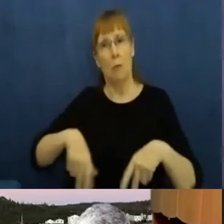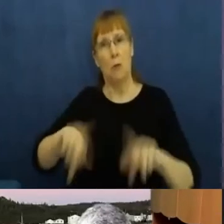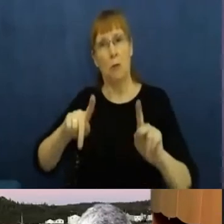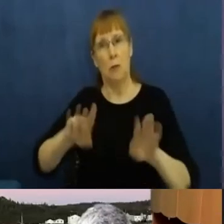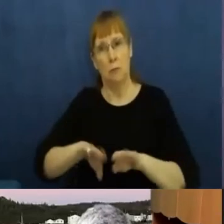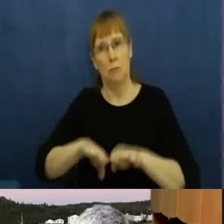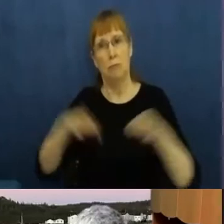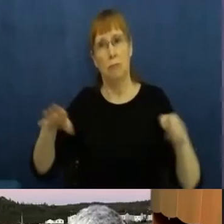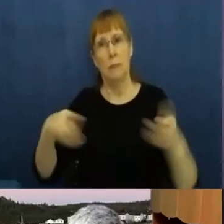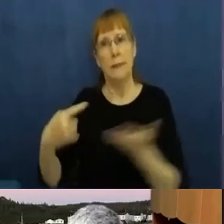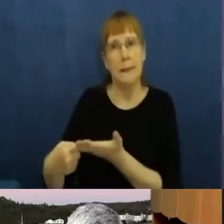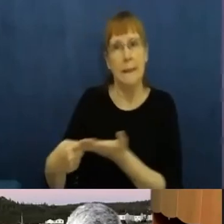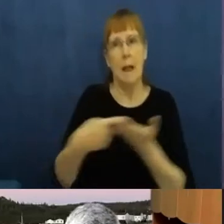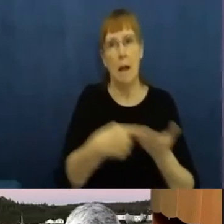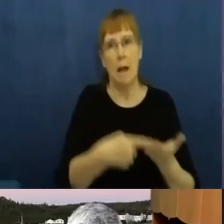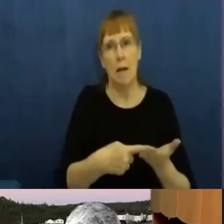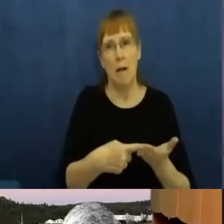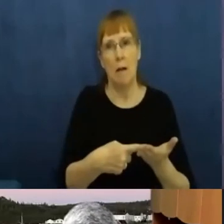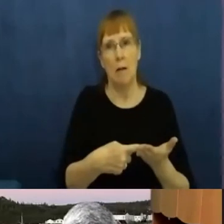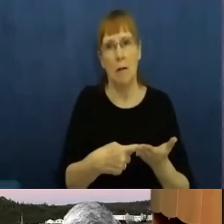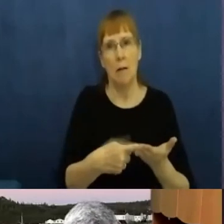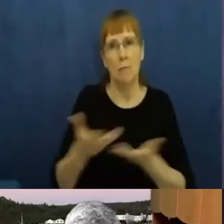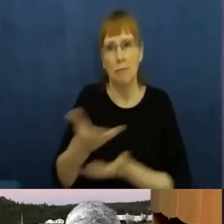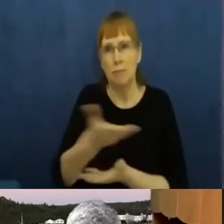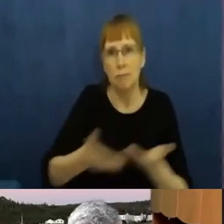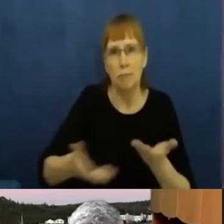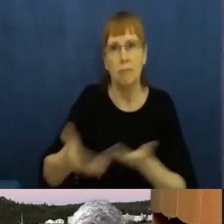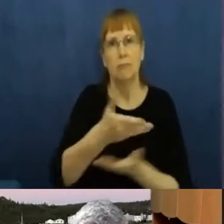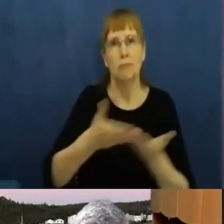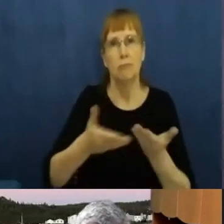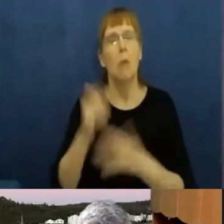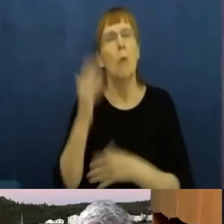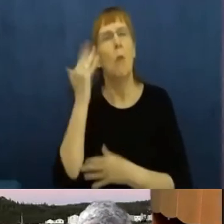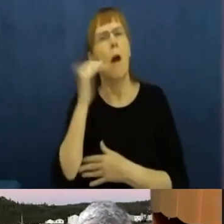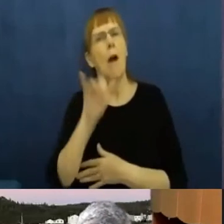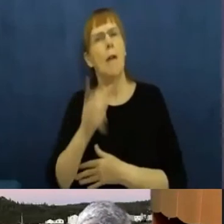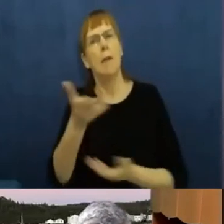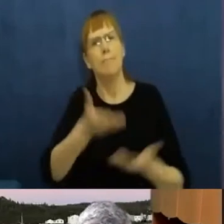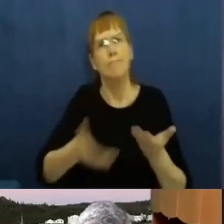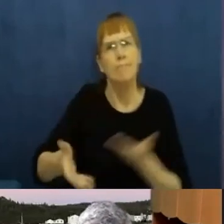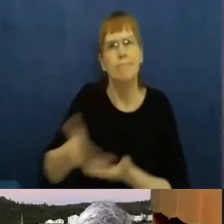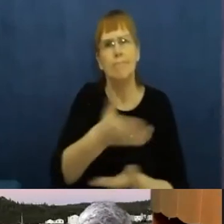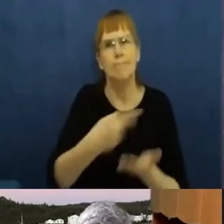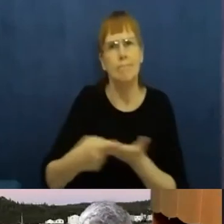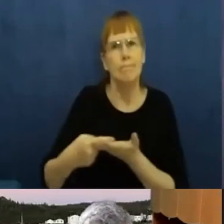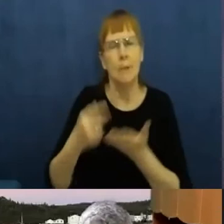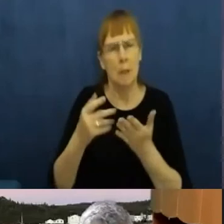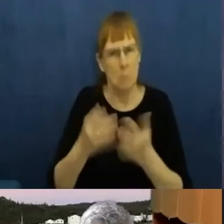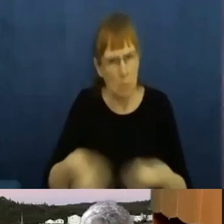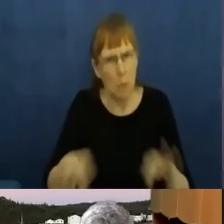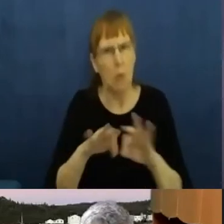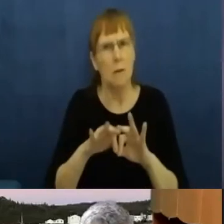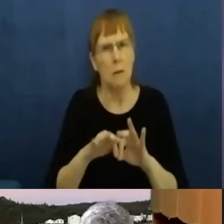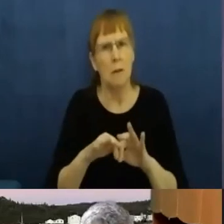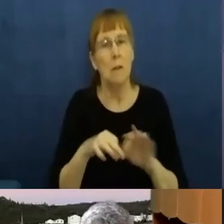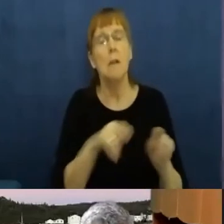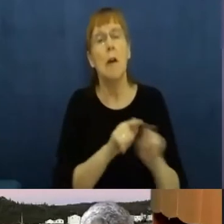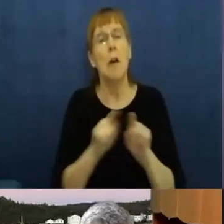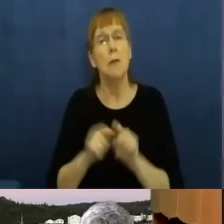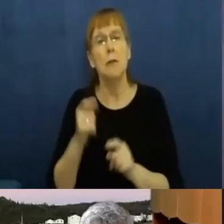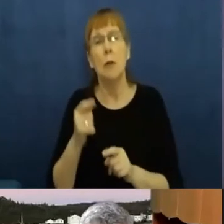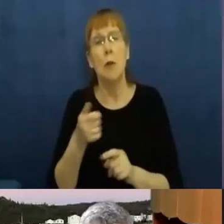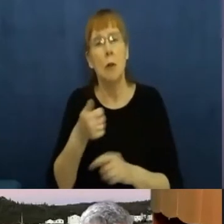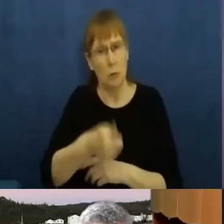and why this dialogue is so important. And you've had this opportunity to visit Indigenous communities across the province that maybe